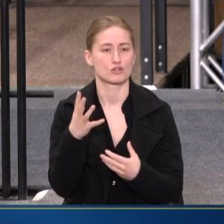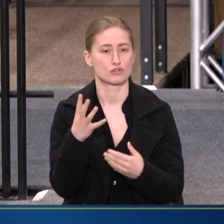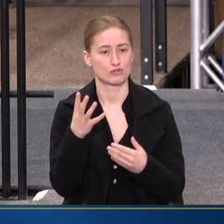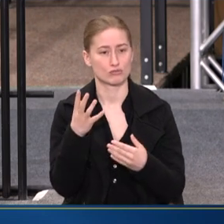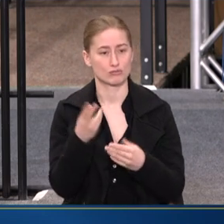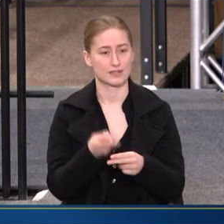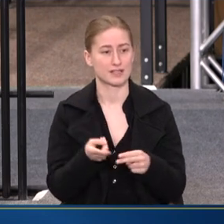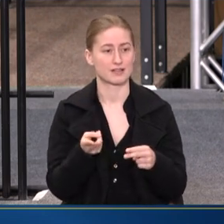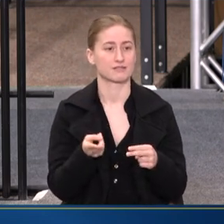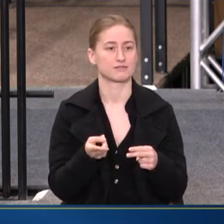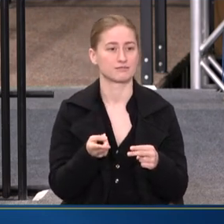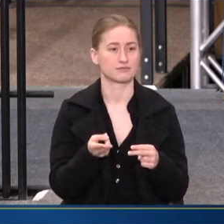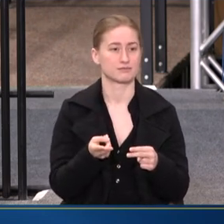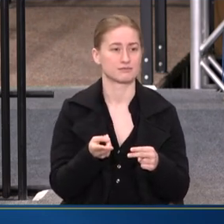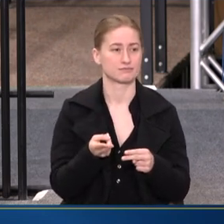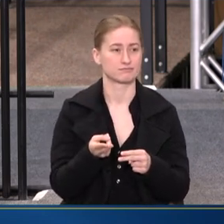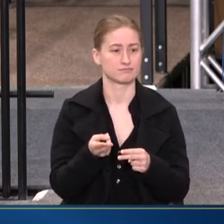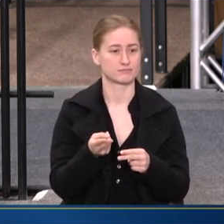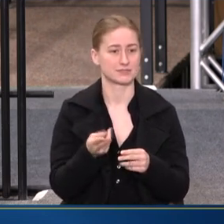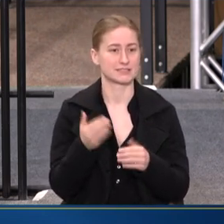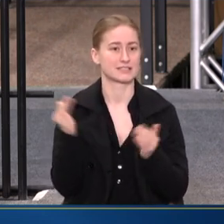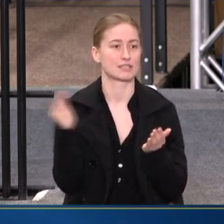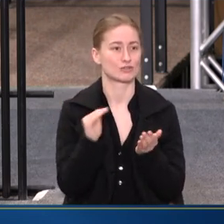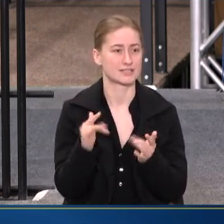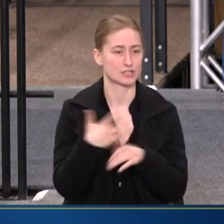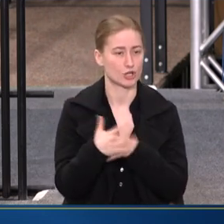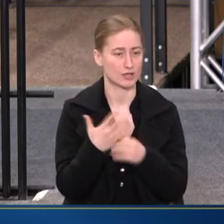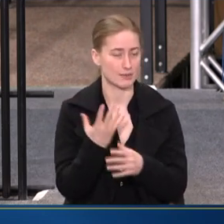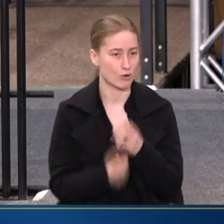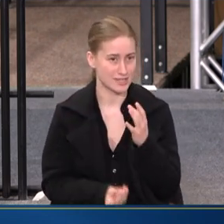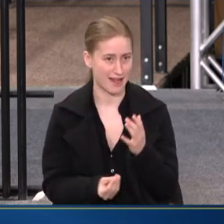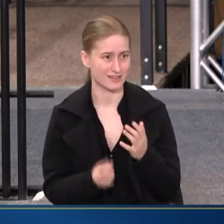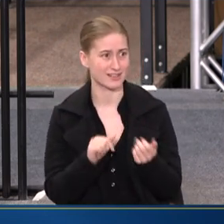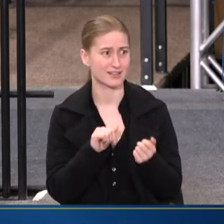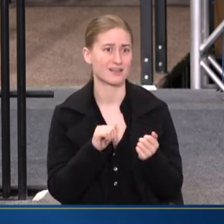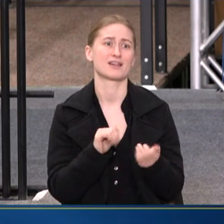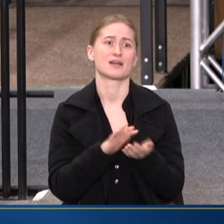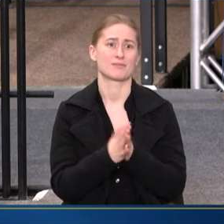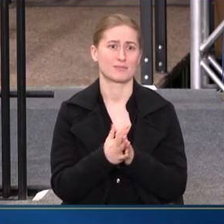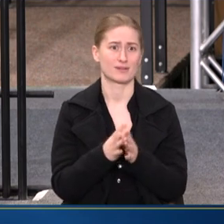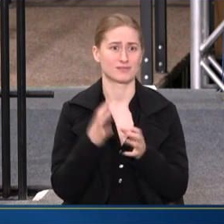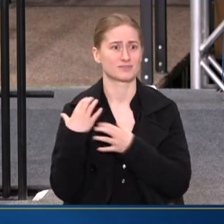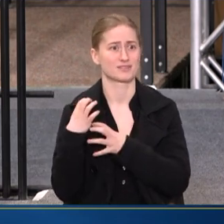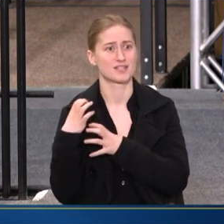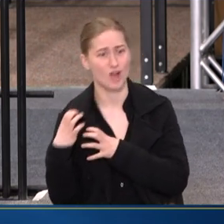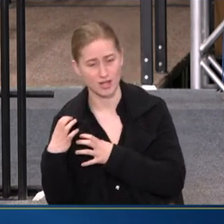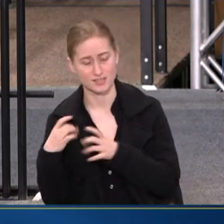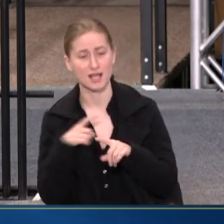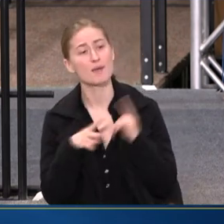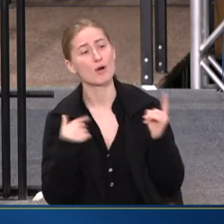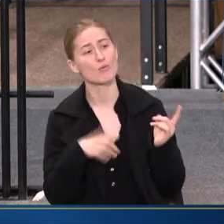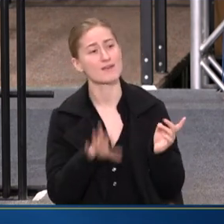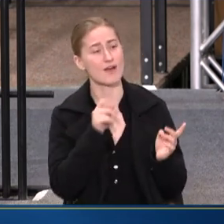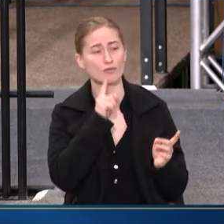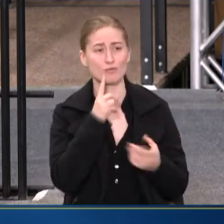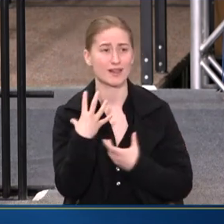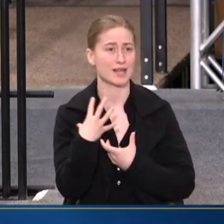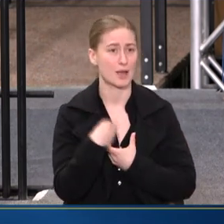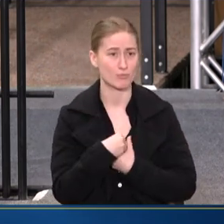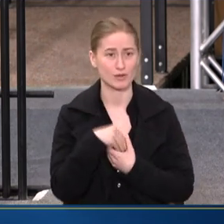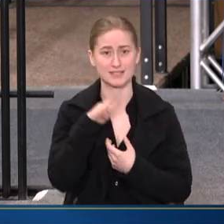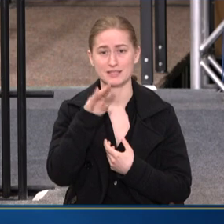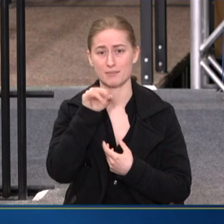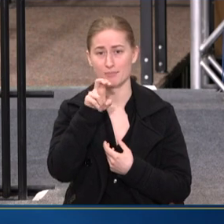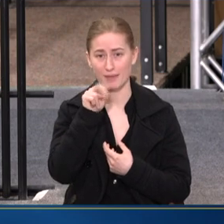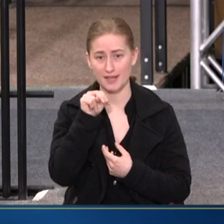MORTALITY BECOMES DAUNTING AT TIMES. HOWEVER, WHAT WE FOUND IS THAT WE HAVE REALLY EMBRACED THE BIDEN